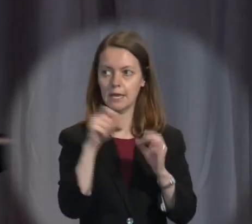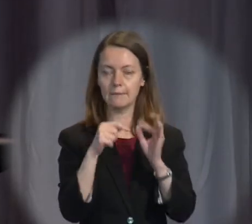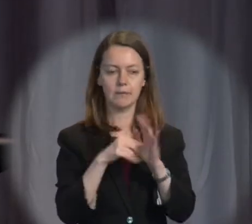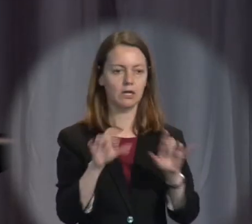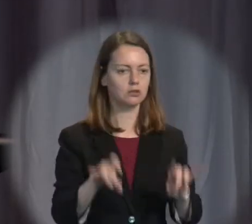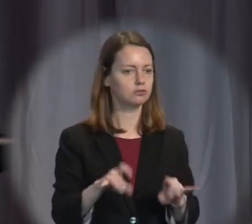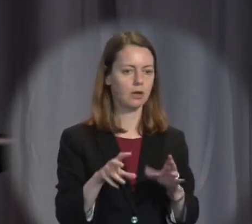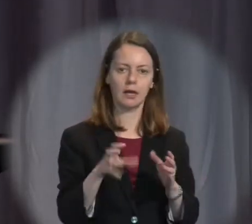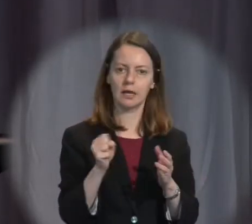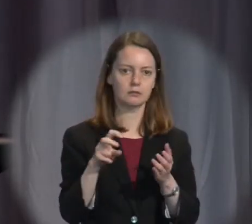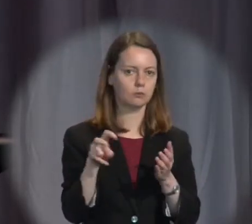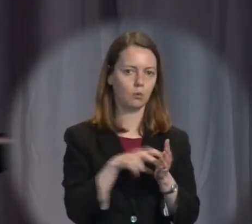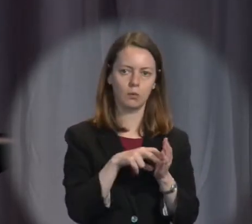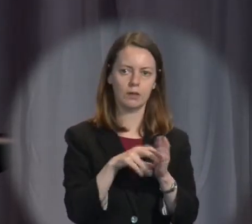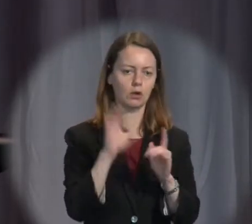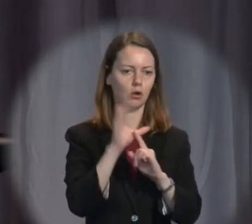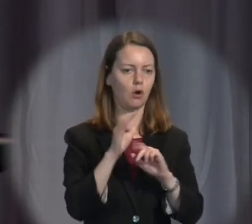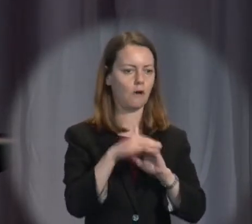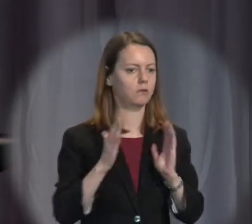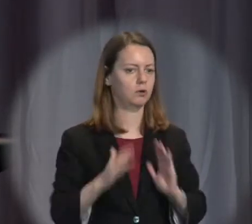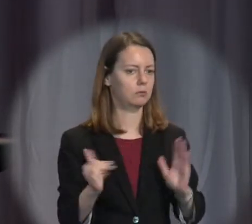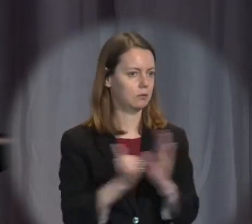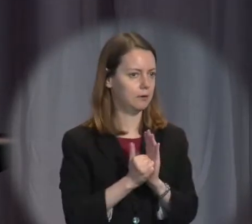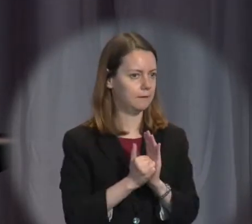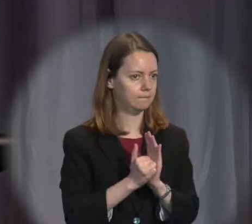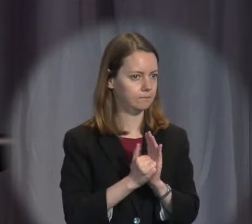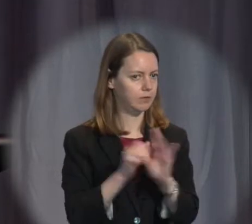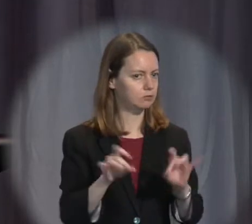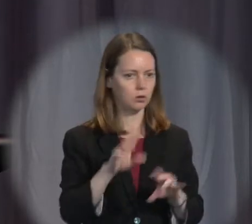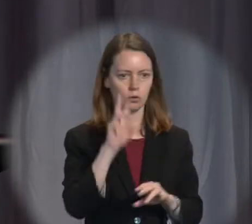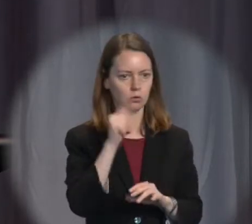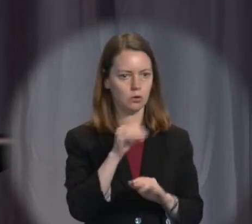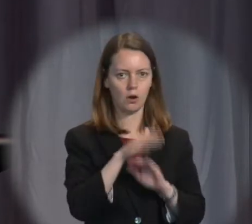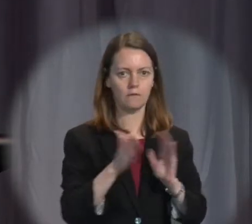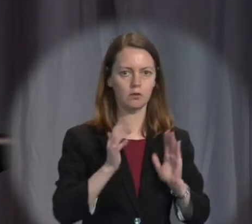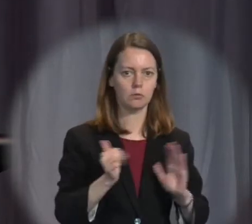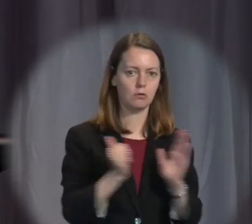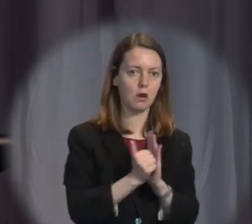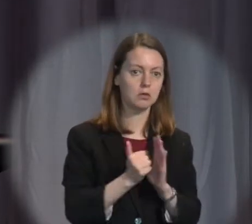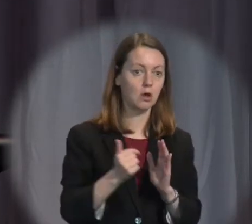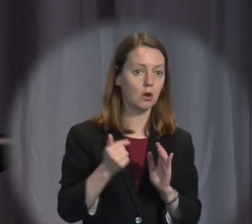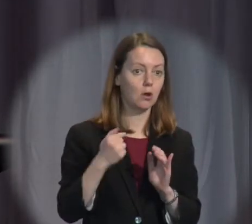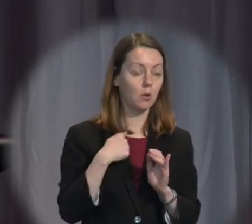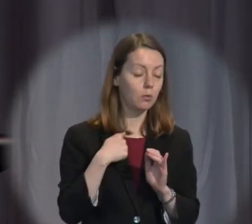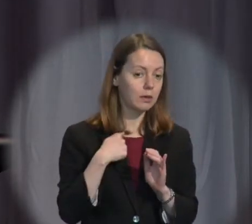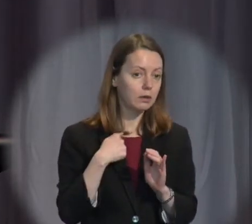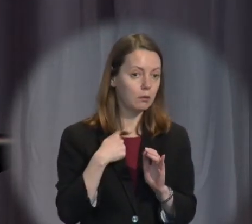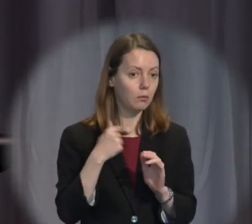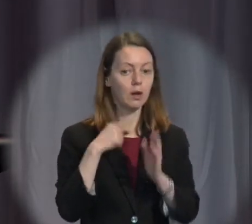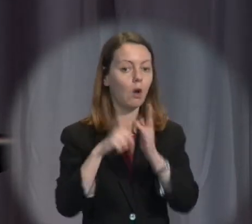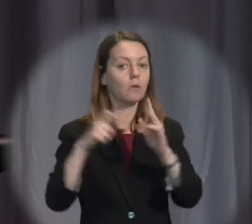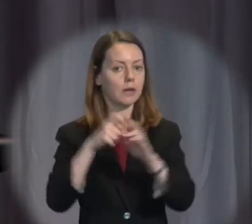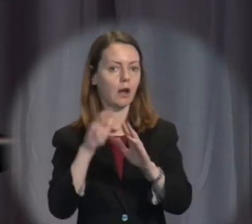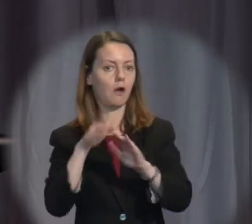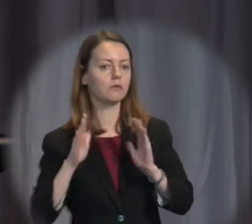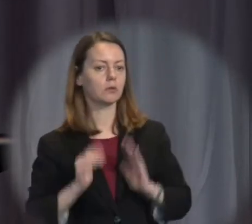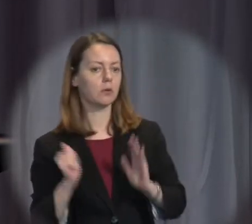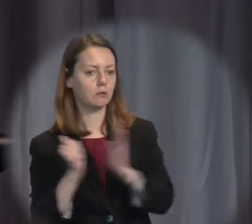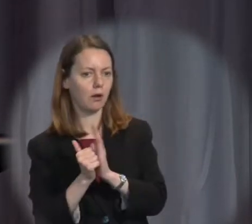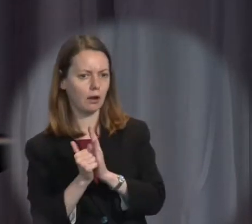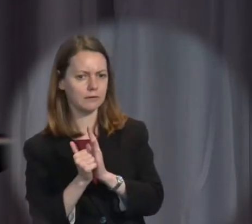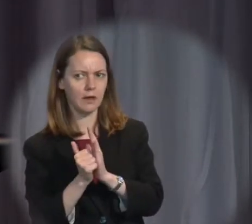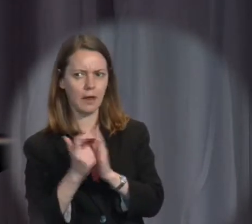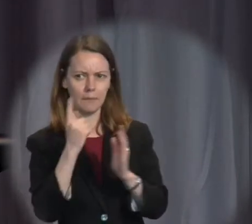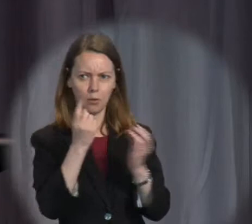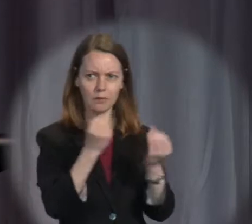and fragile culture of human rights and we do, in truth, get it right a large amount of the time. But how do we do